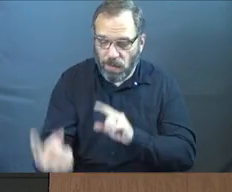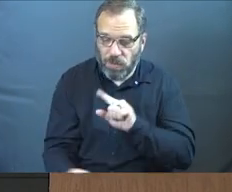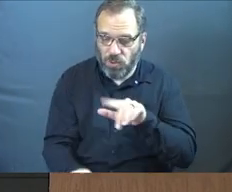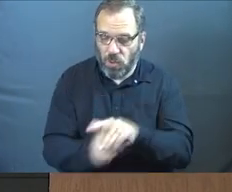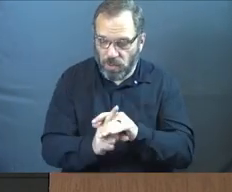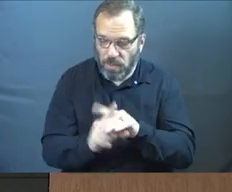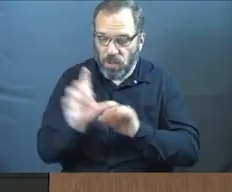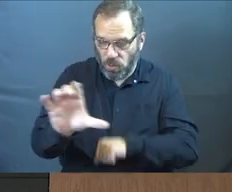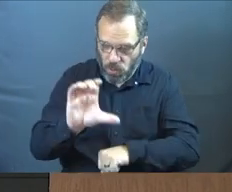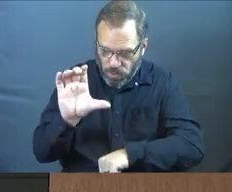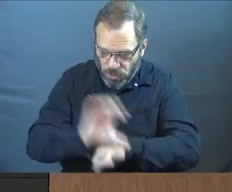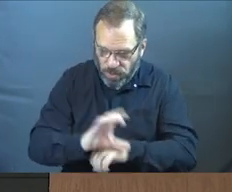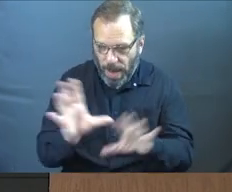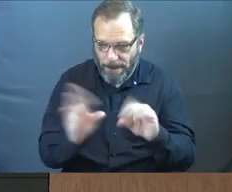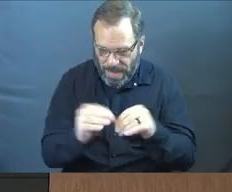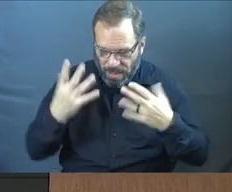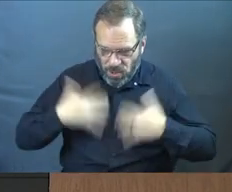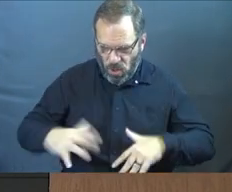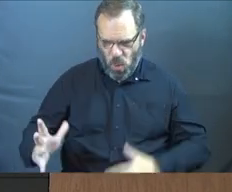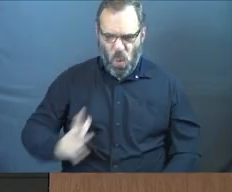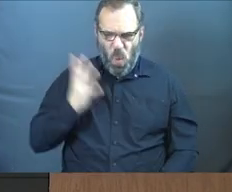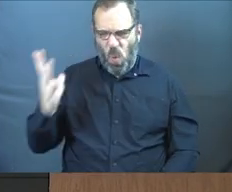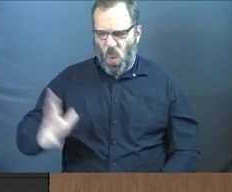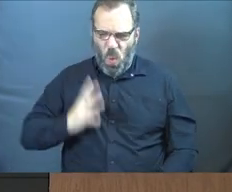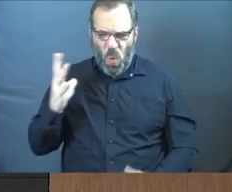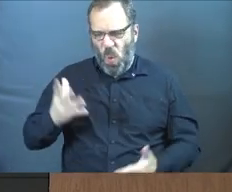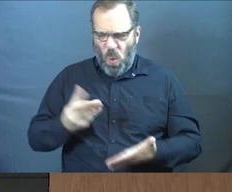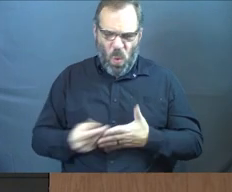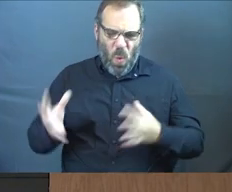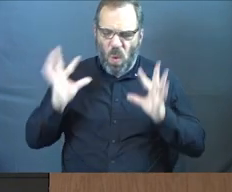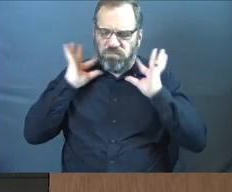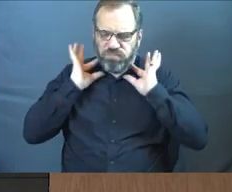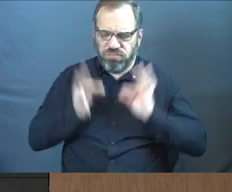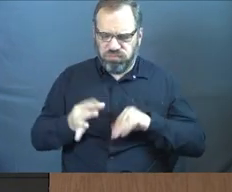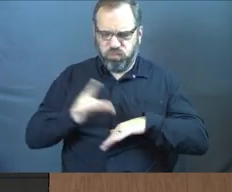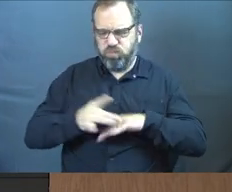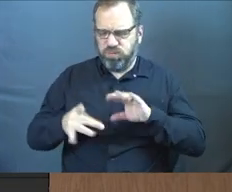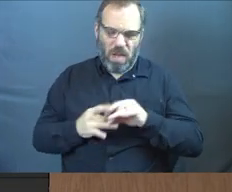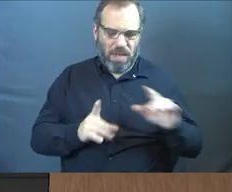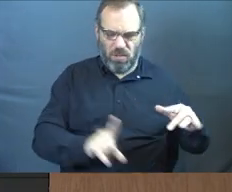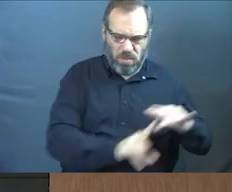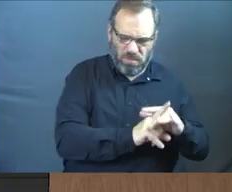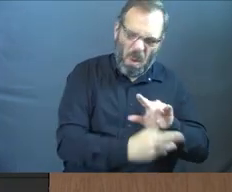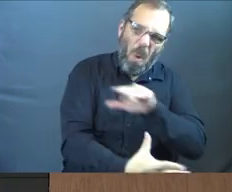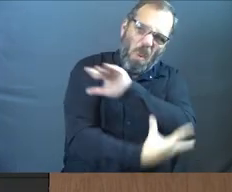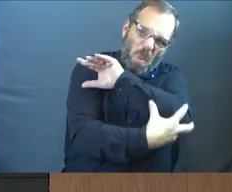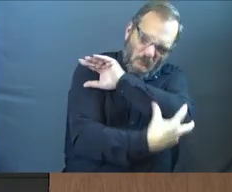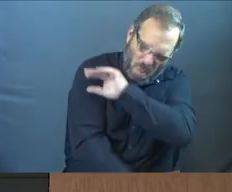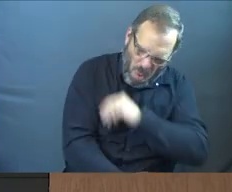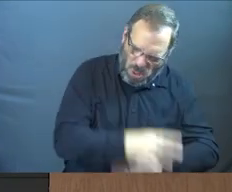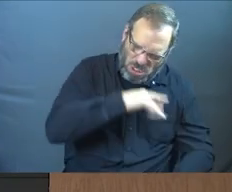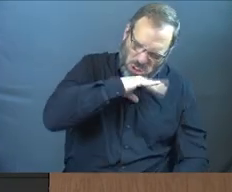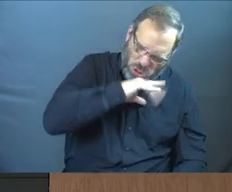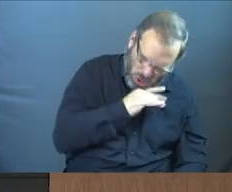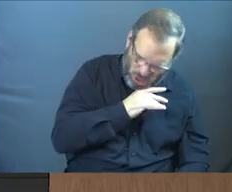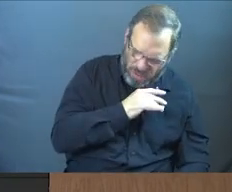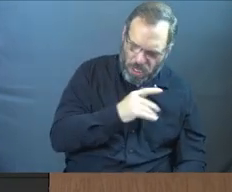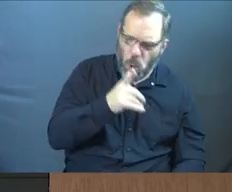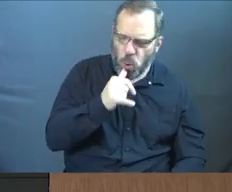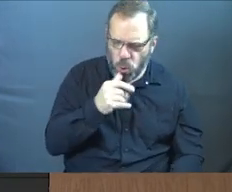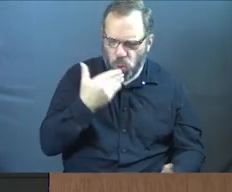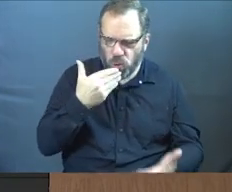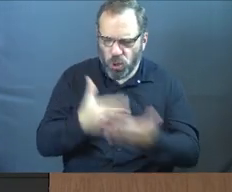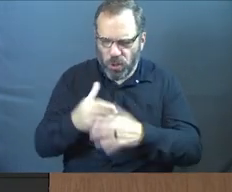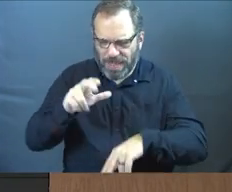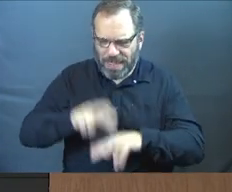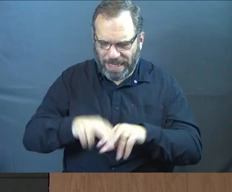comes into your church meeting dressed in fancy clothes and expensive jewelry, and another one comes in who is poor and dressed in dirty clothes. Who gets the